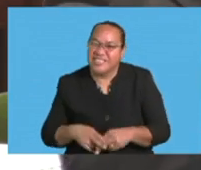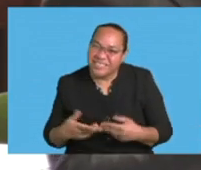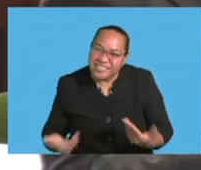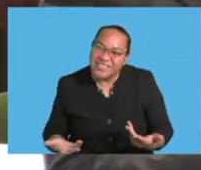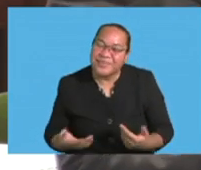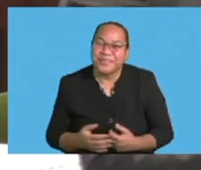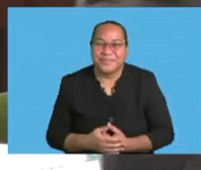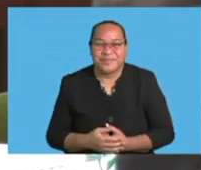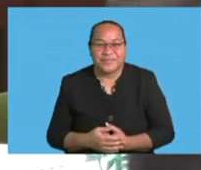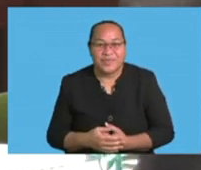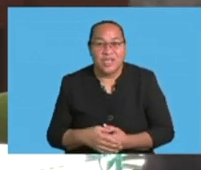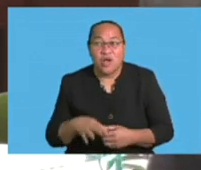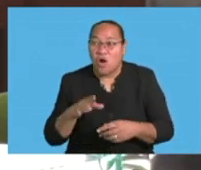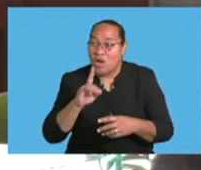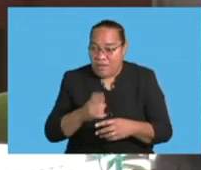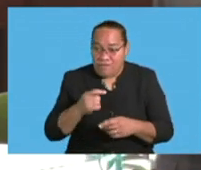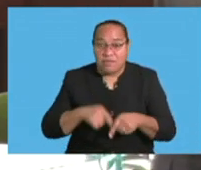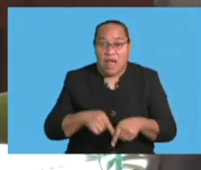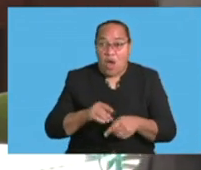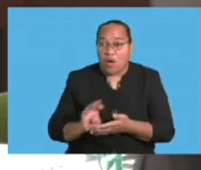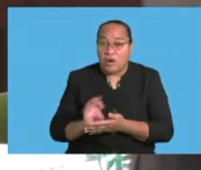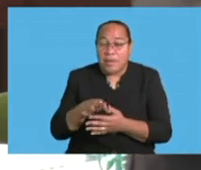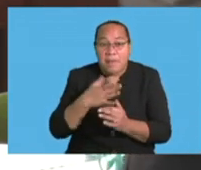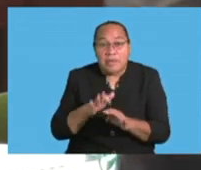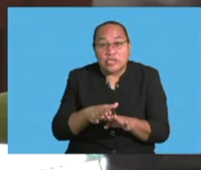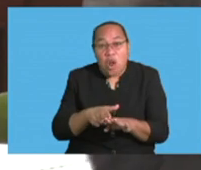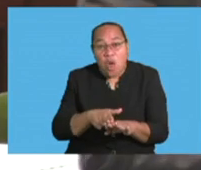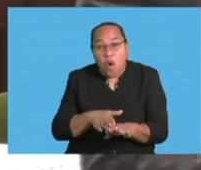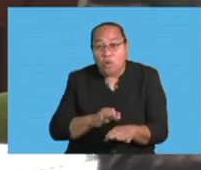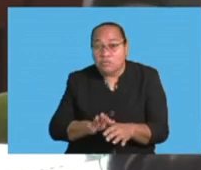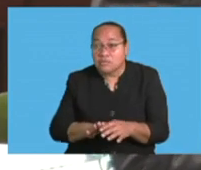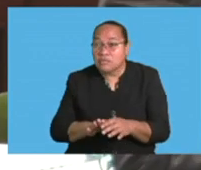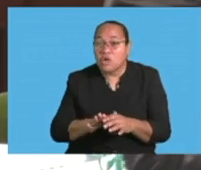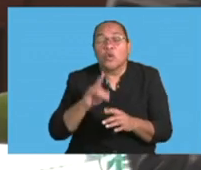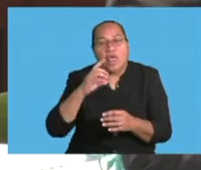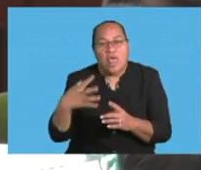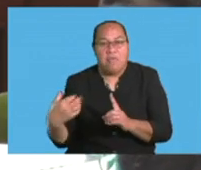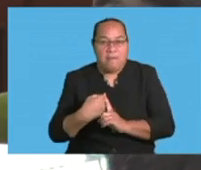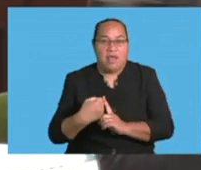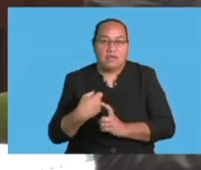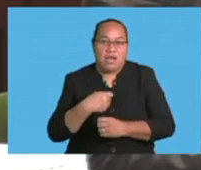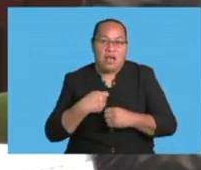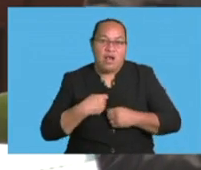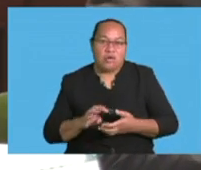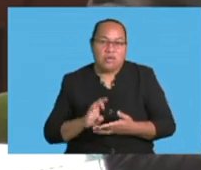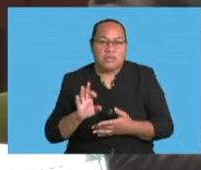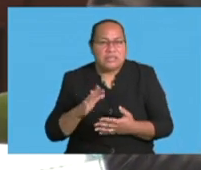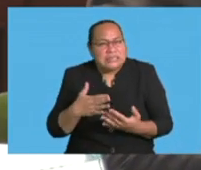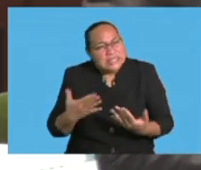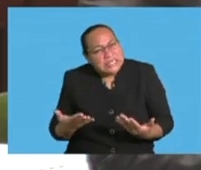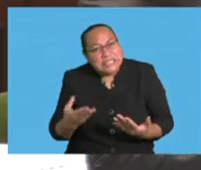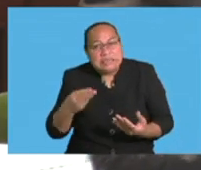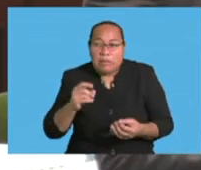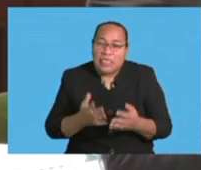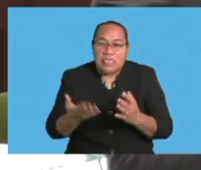example, if a certain economy does slow down, it can have an impact on our economy. To what extent? Obviously, something